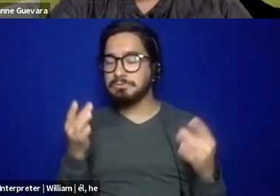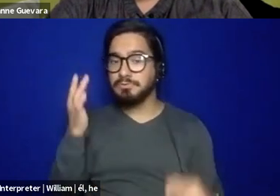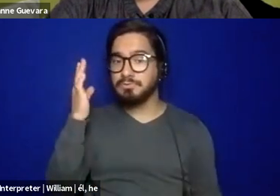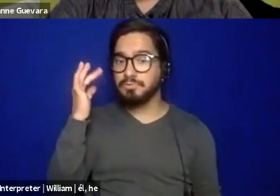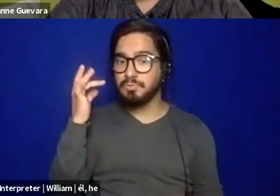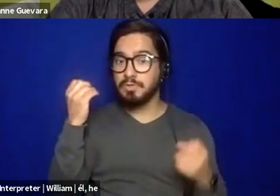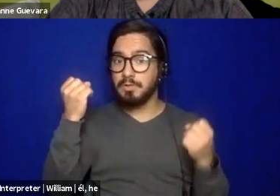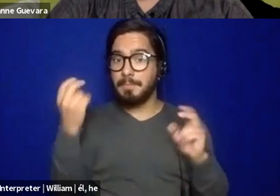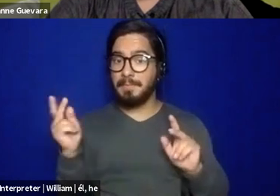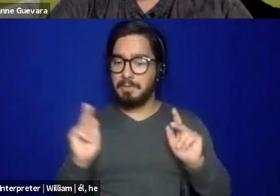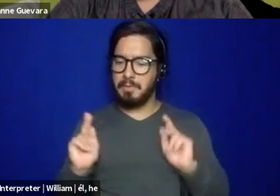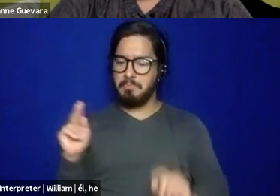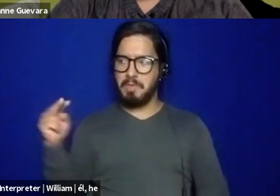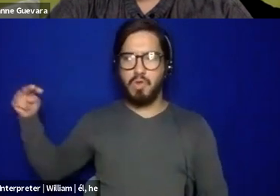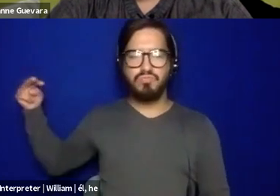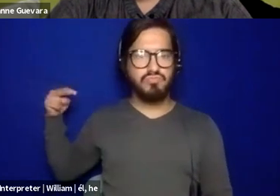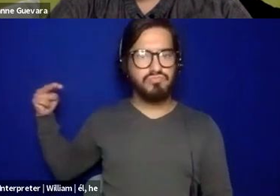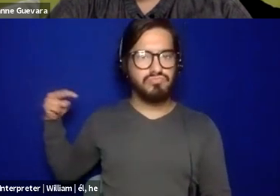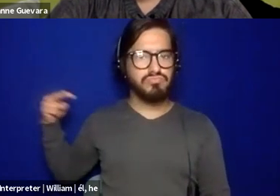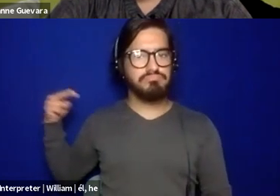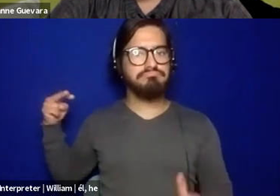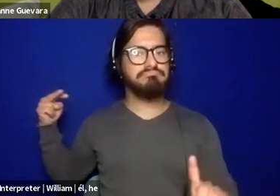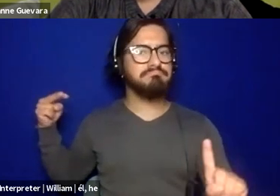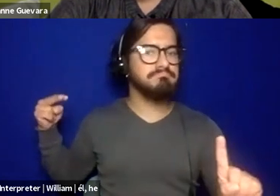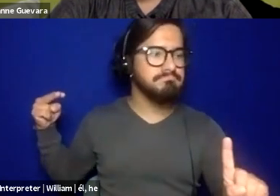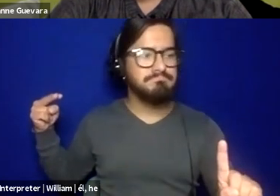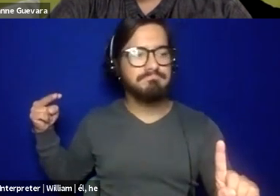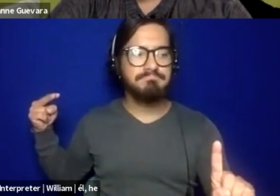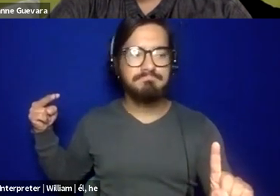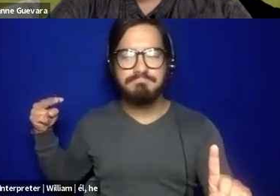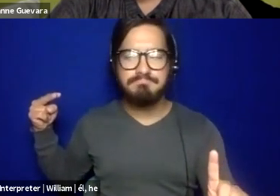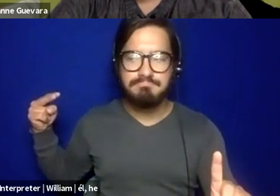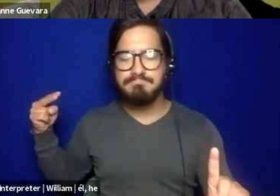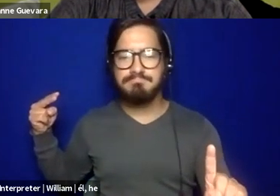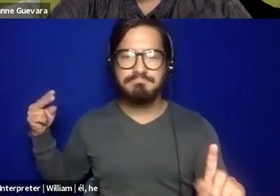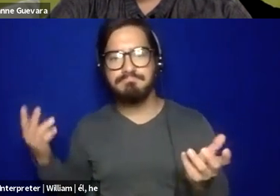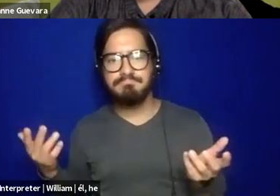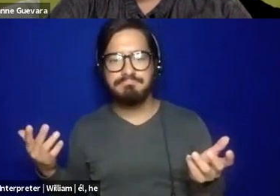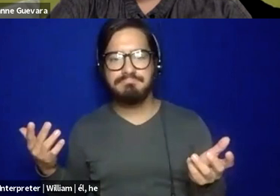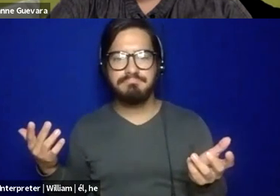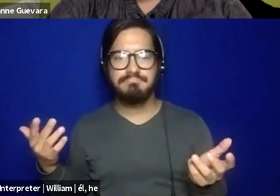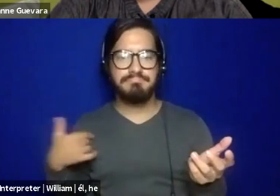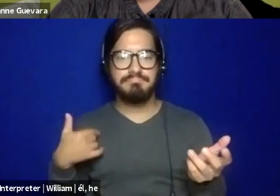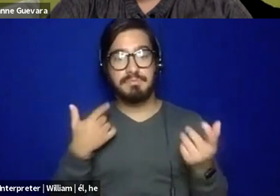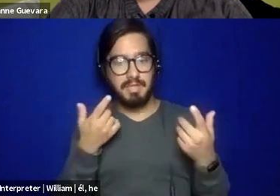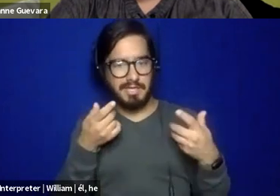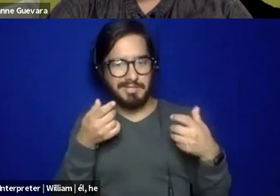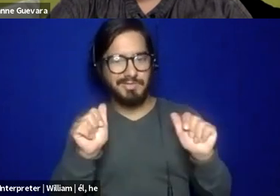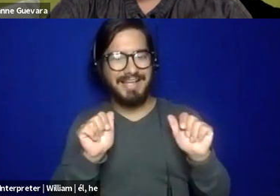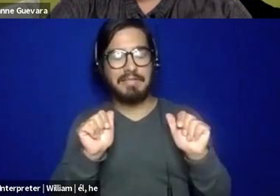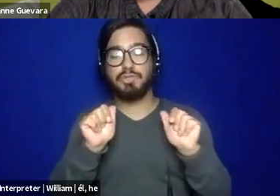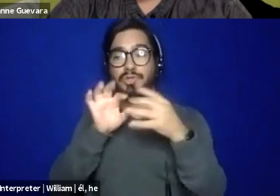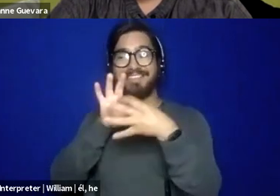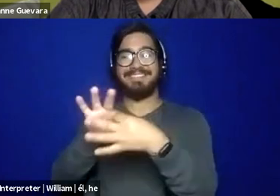that watching your every move, how you show up. And so the other thing that I do is try to build a relationship